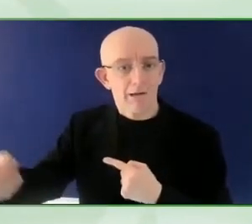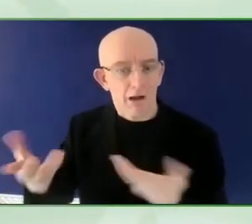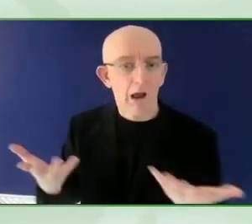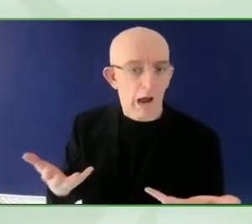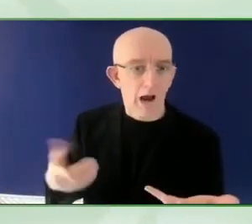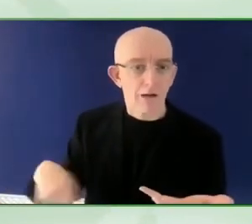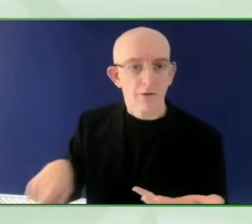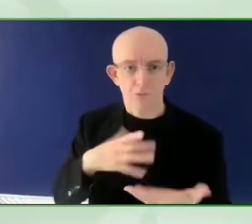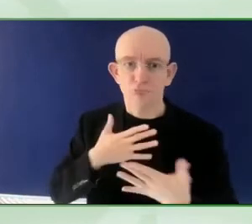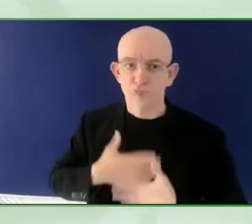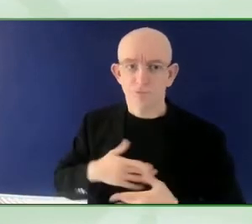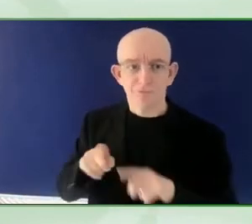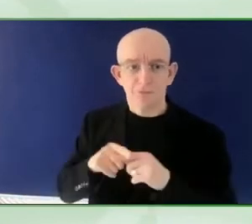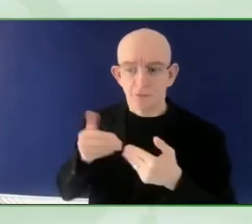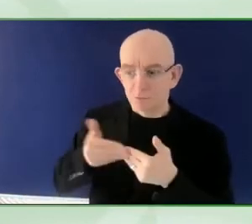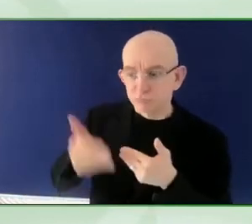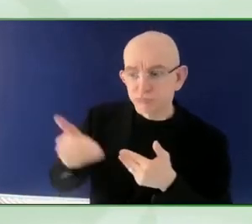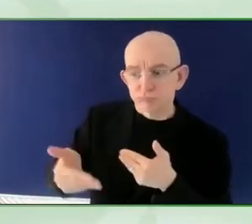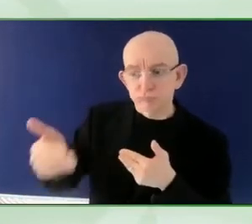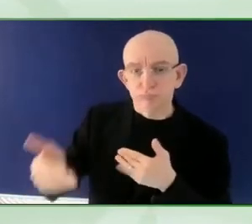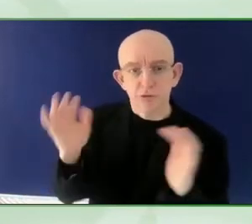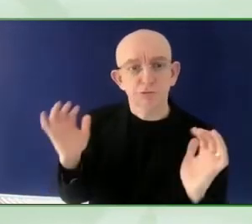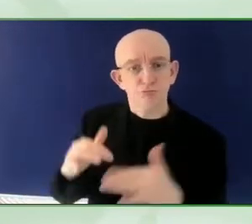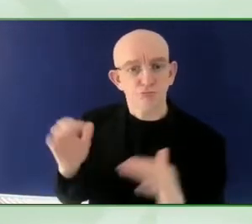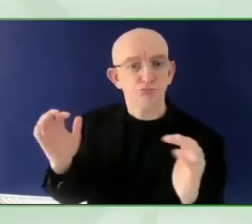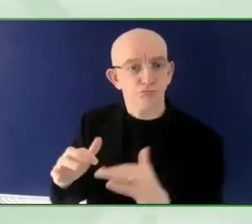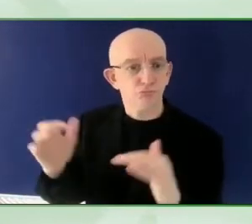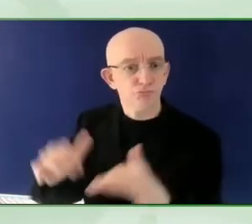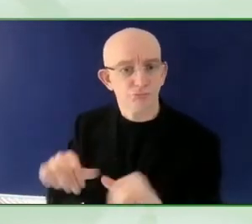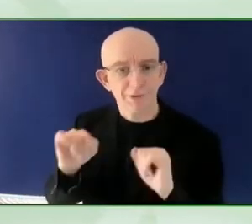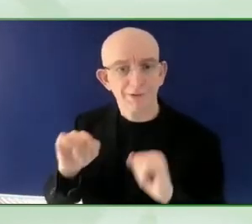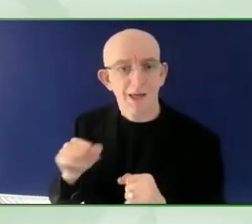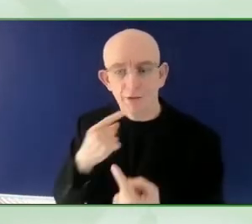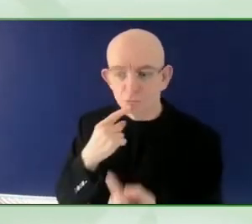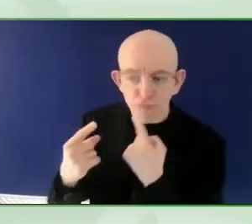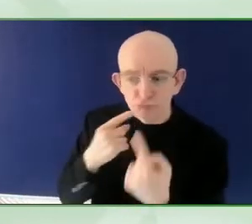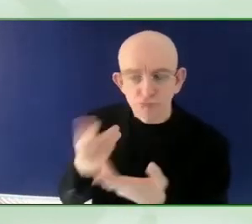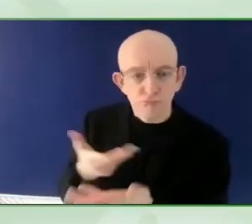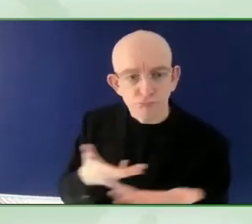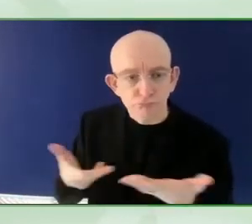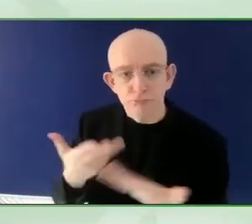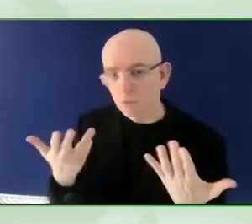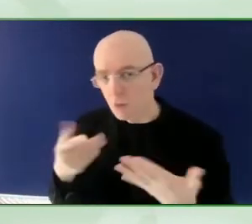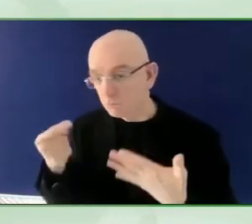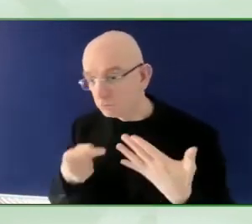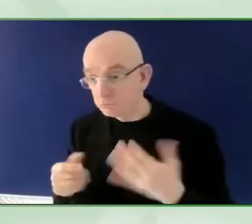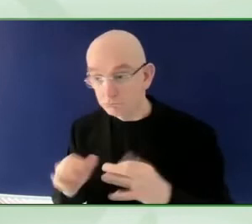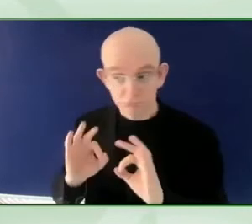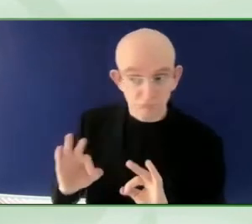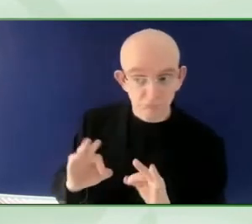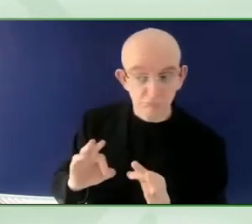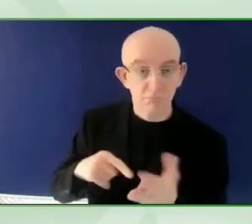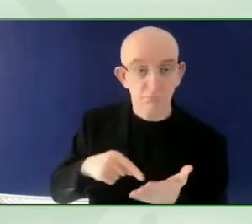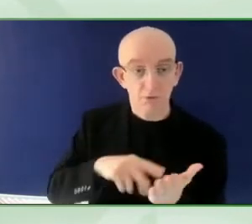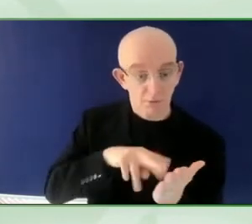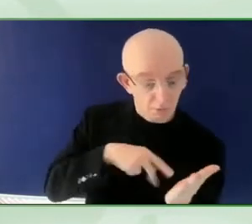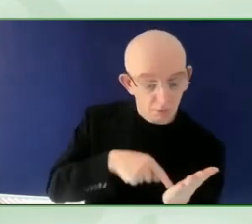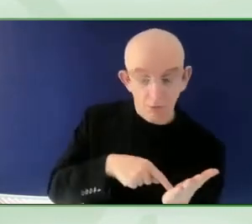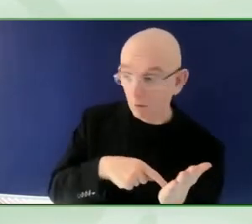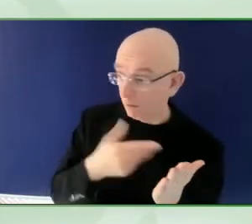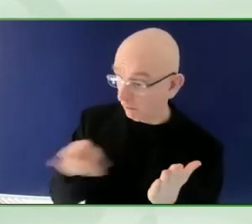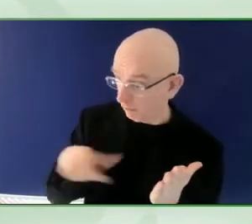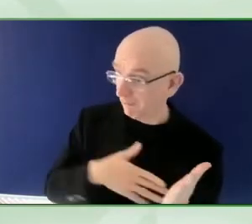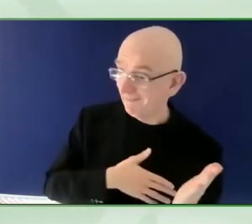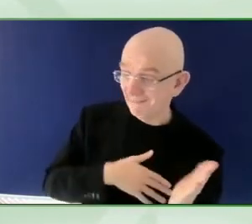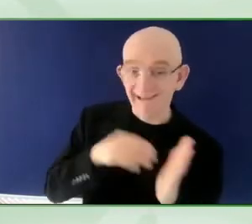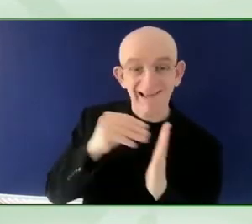of the commitments, participation of persons with disabilities and their representative organizations. So just in 2022, this year,